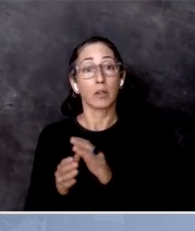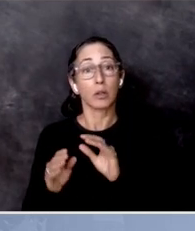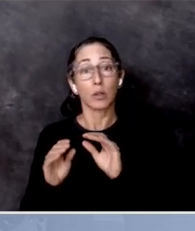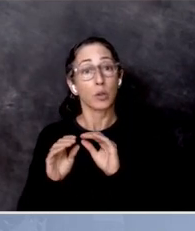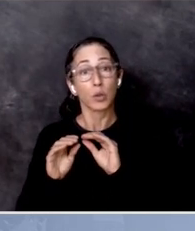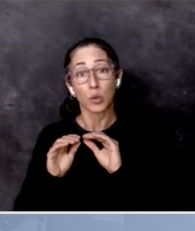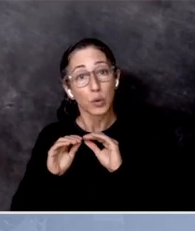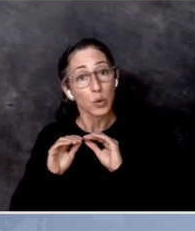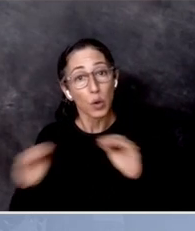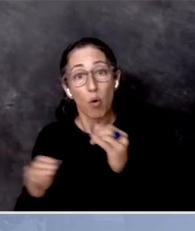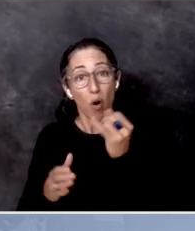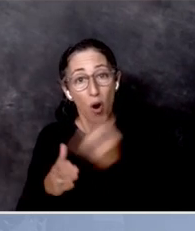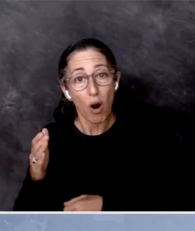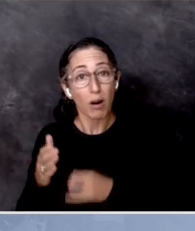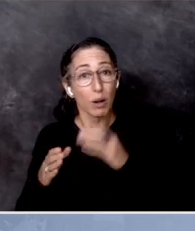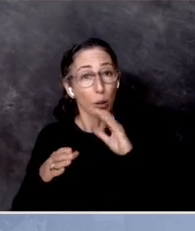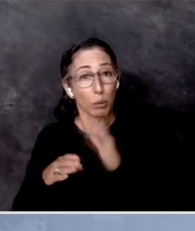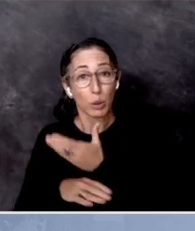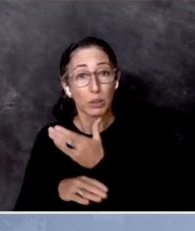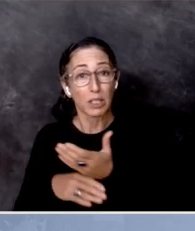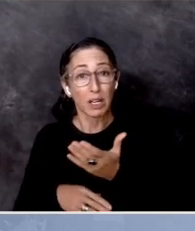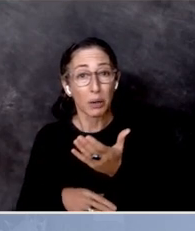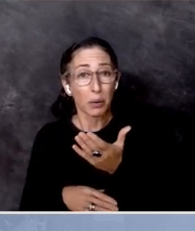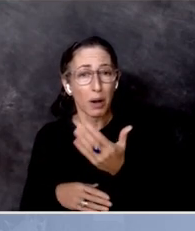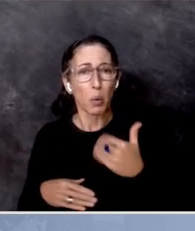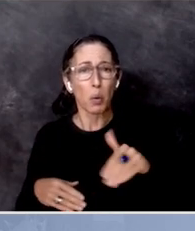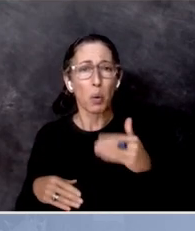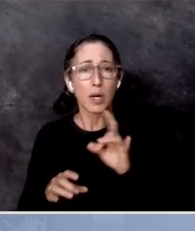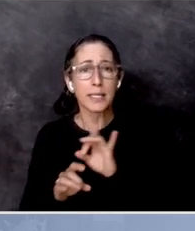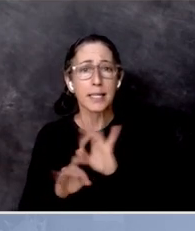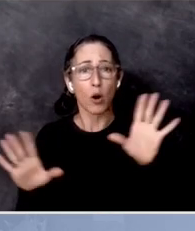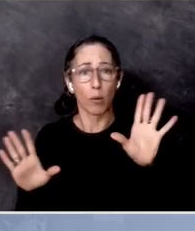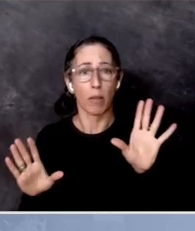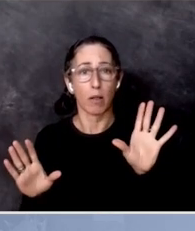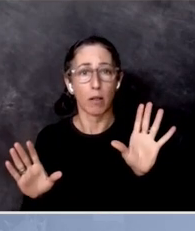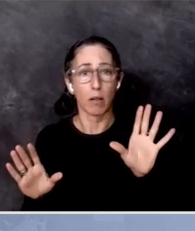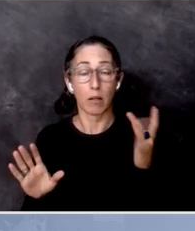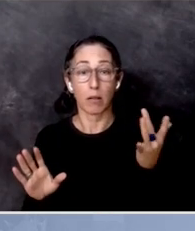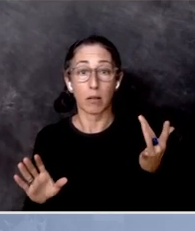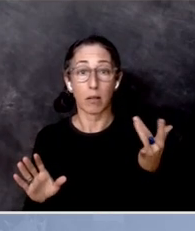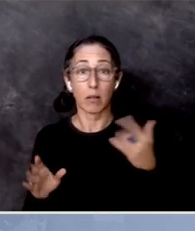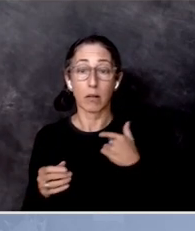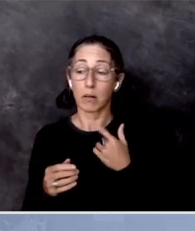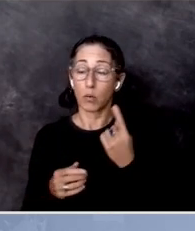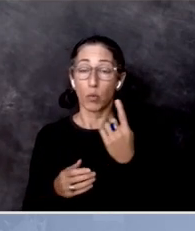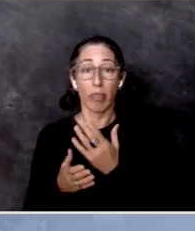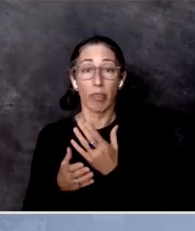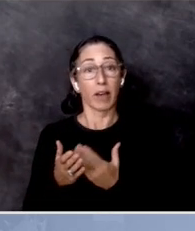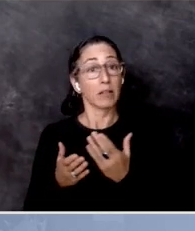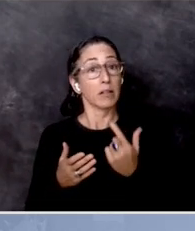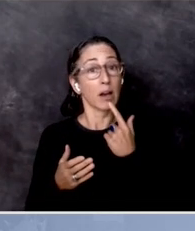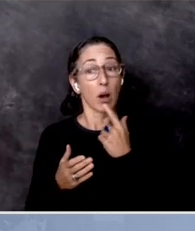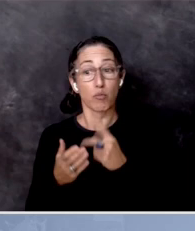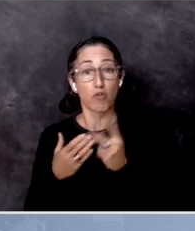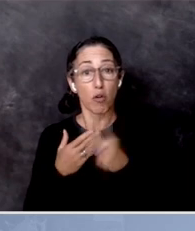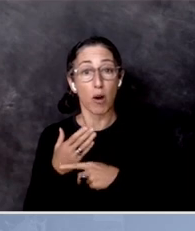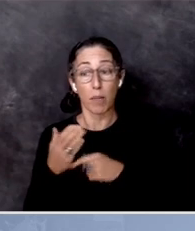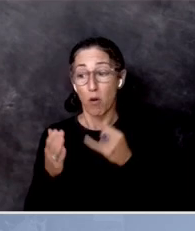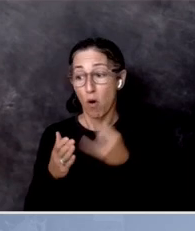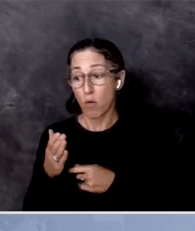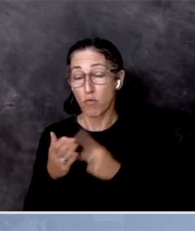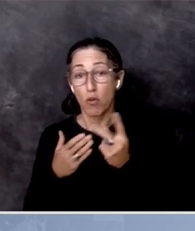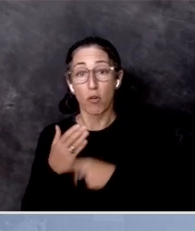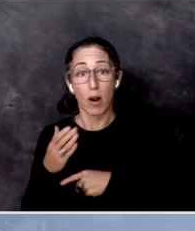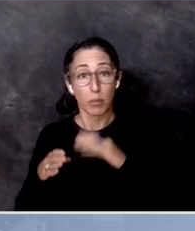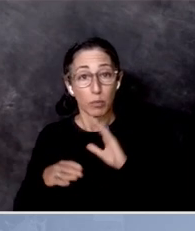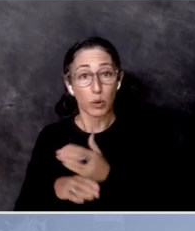programs, that's a terrible thing. Because one of the things about programs like that is they spur